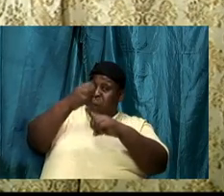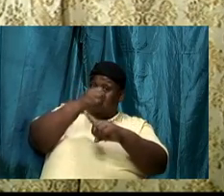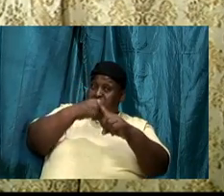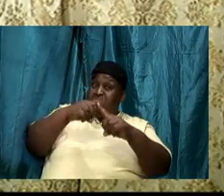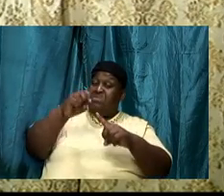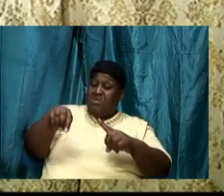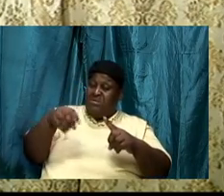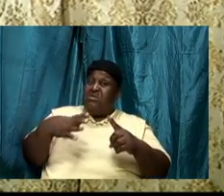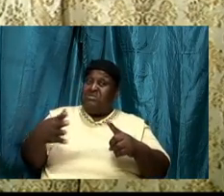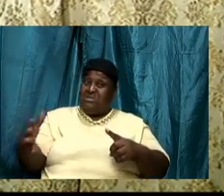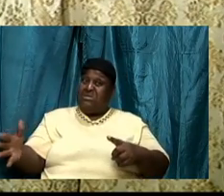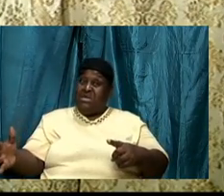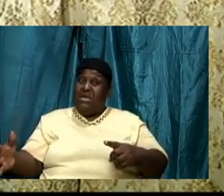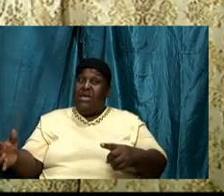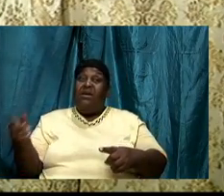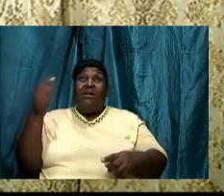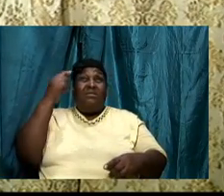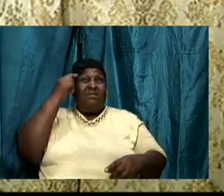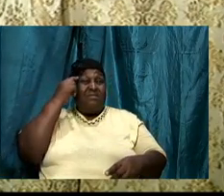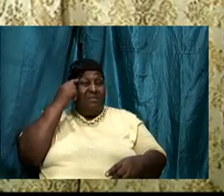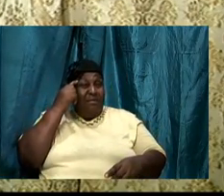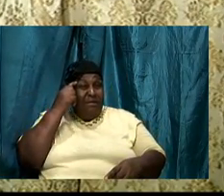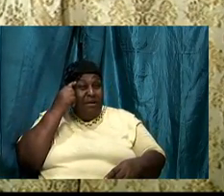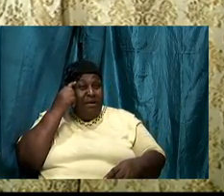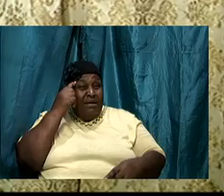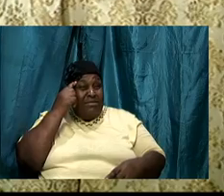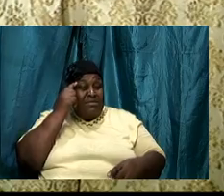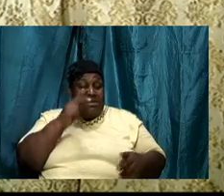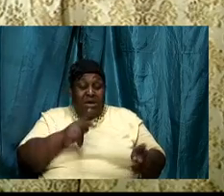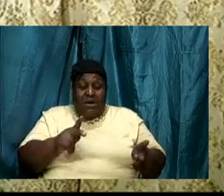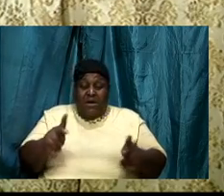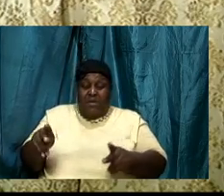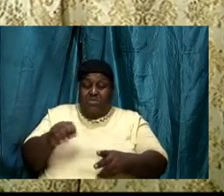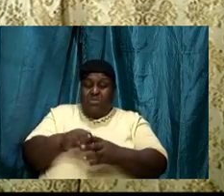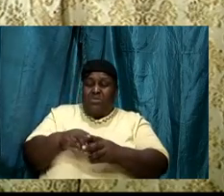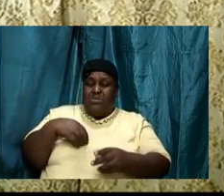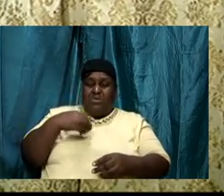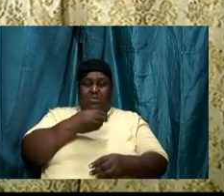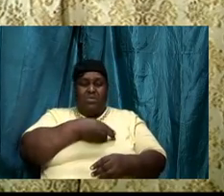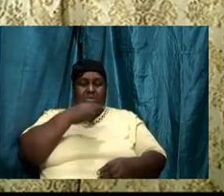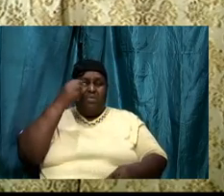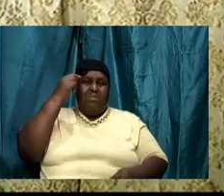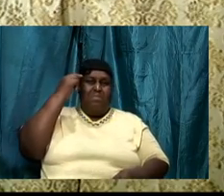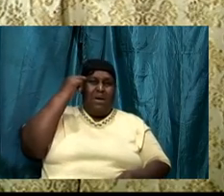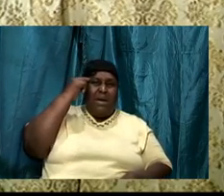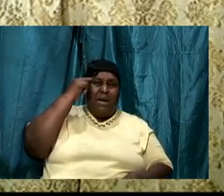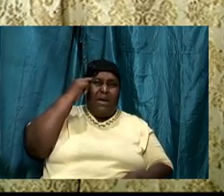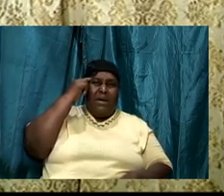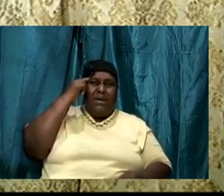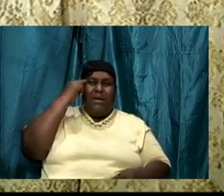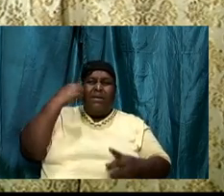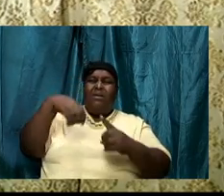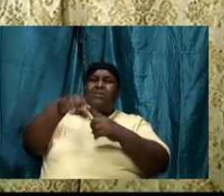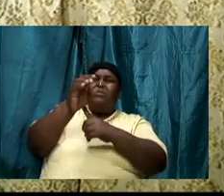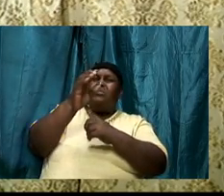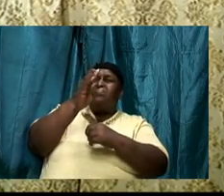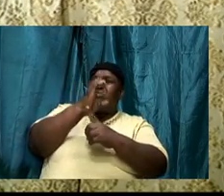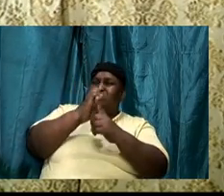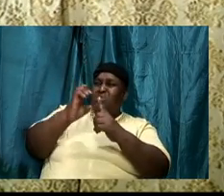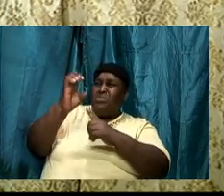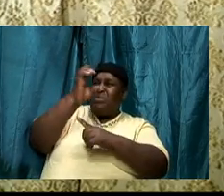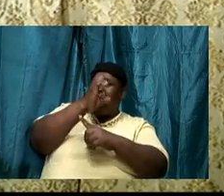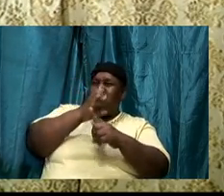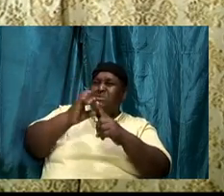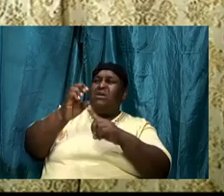in, the thoughts that will be injected in our minds, the circumstances that will